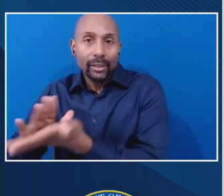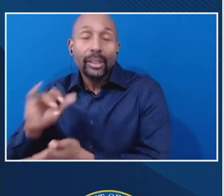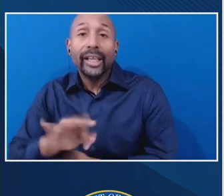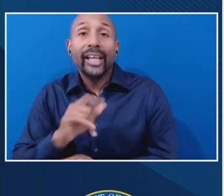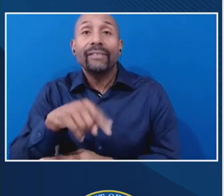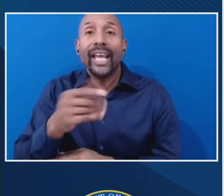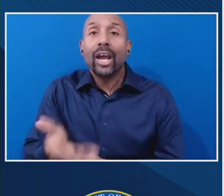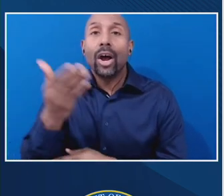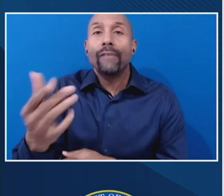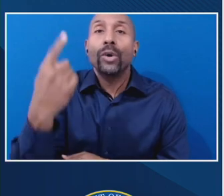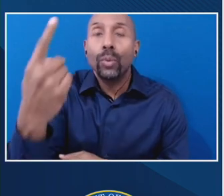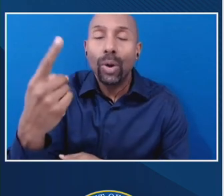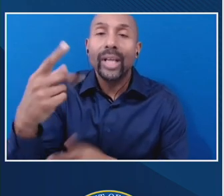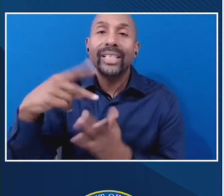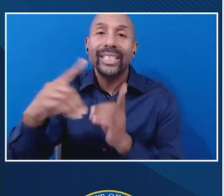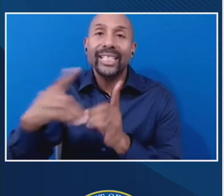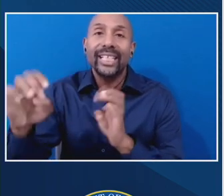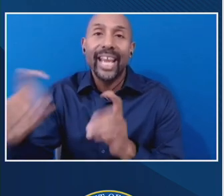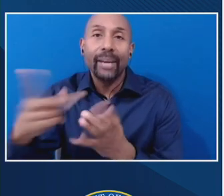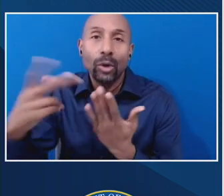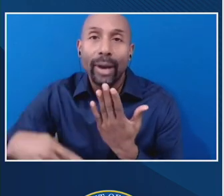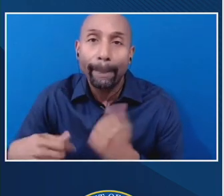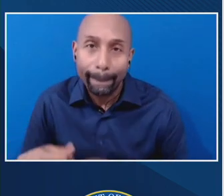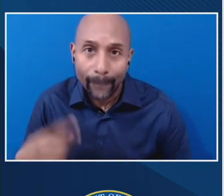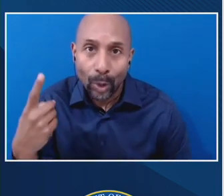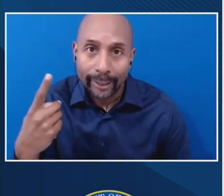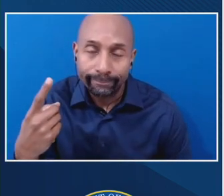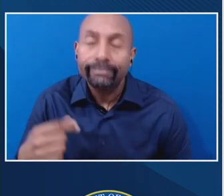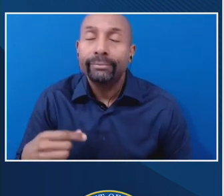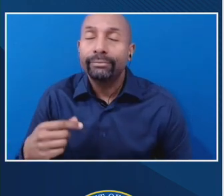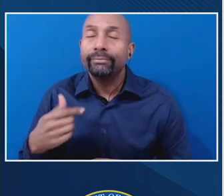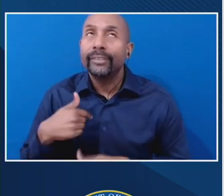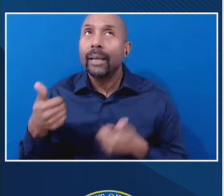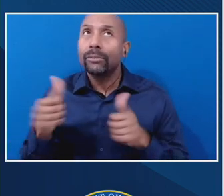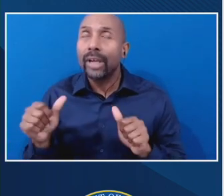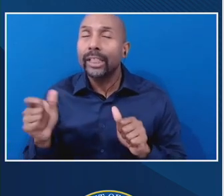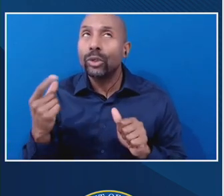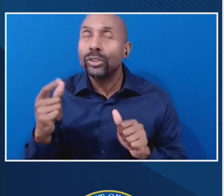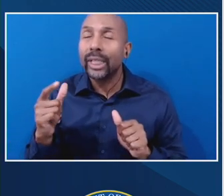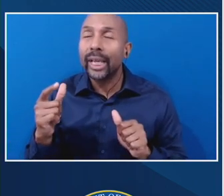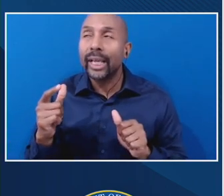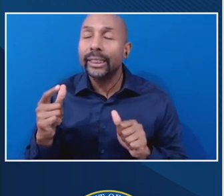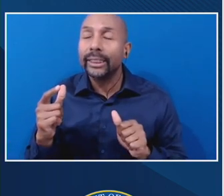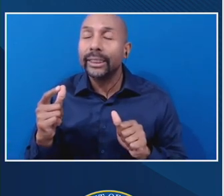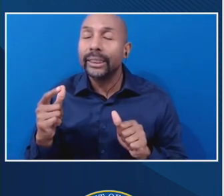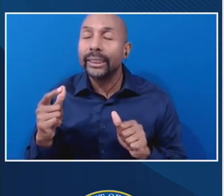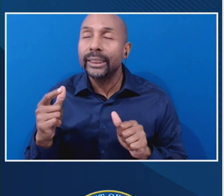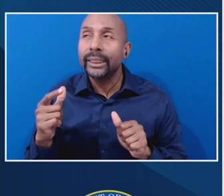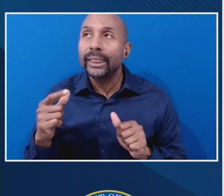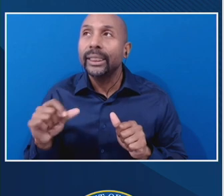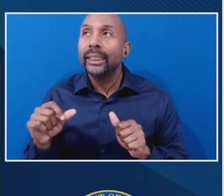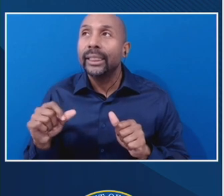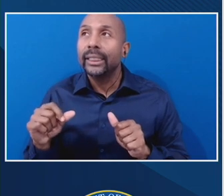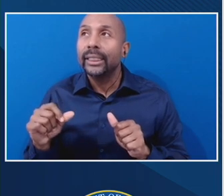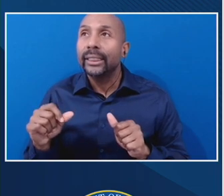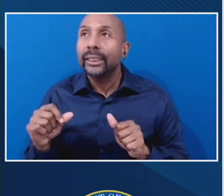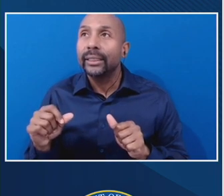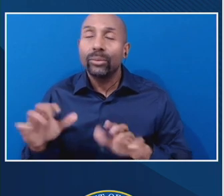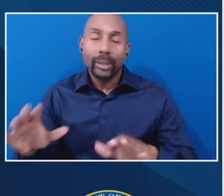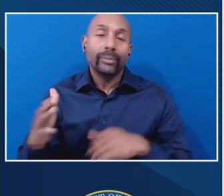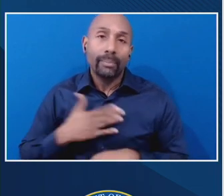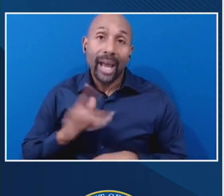through distance ed. So I'm trying to understand. Um, um, I think I have a similar, but different question to start